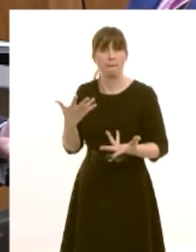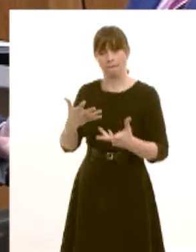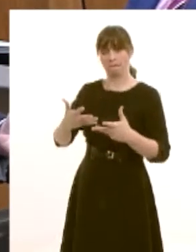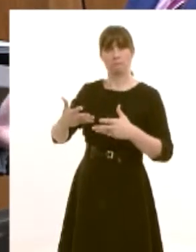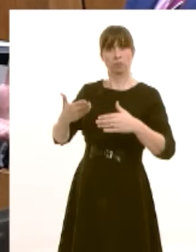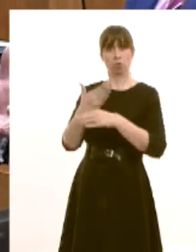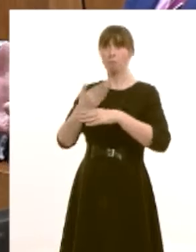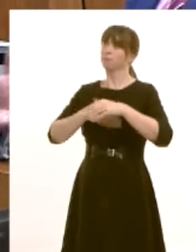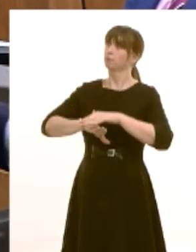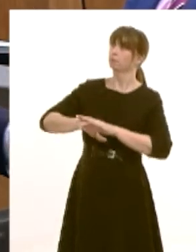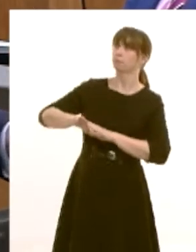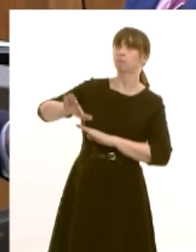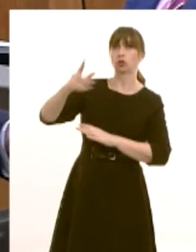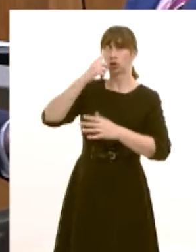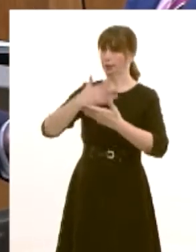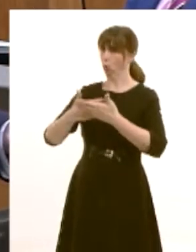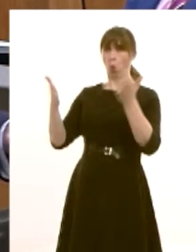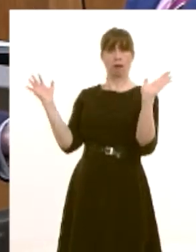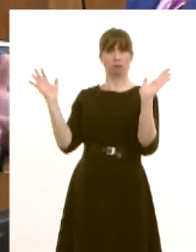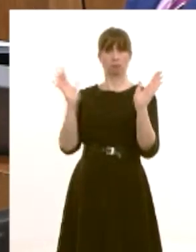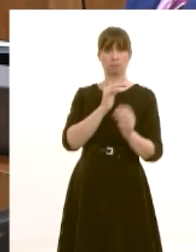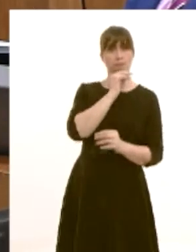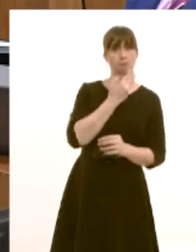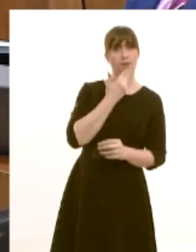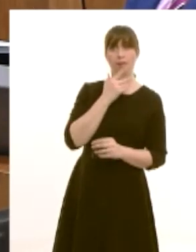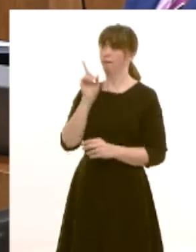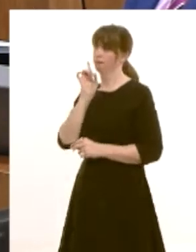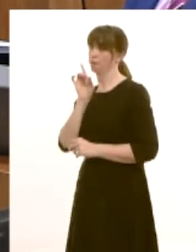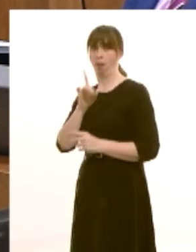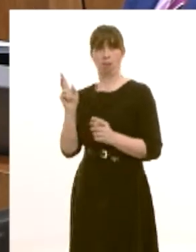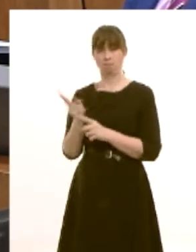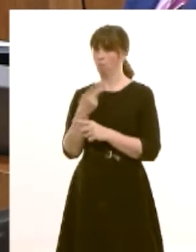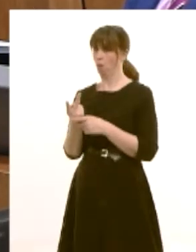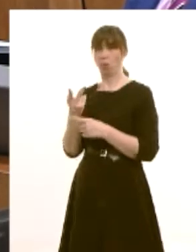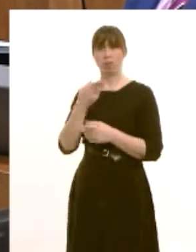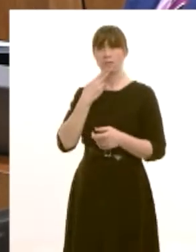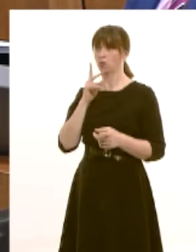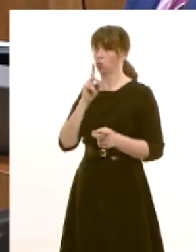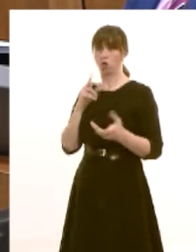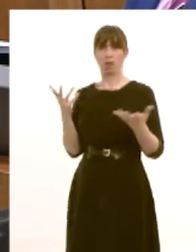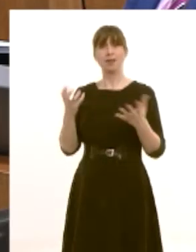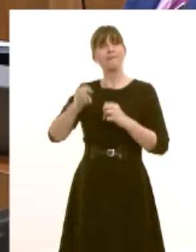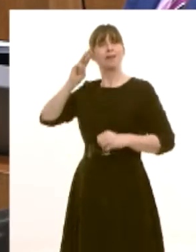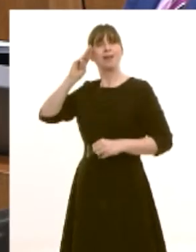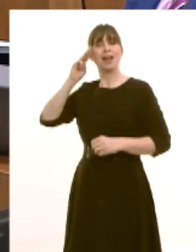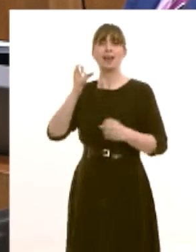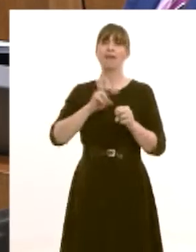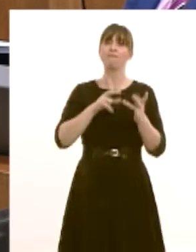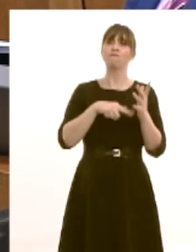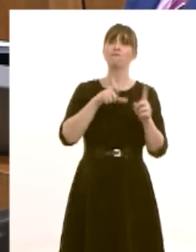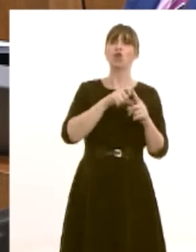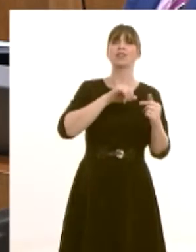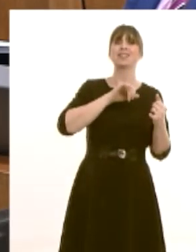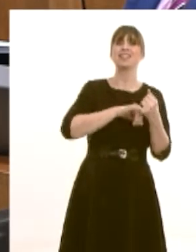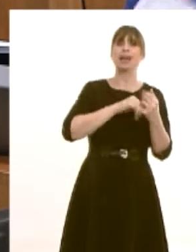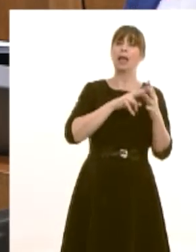are seen as open to both sexes we understand that and it's through schemes like the industrial cadets scheme and there are others such as the ford saturday club